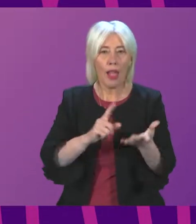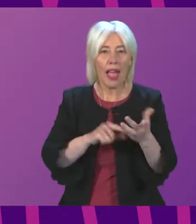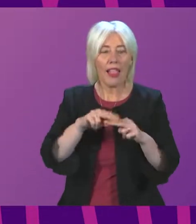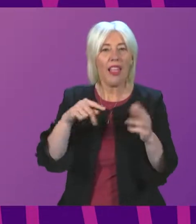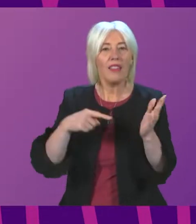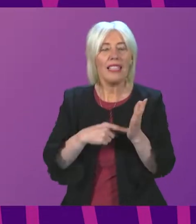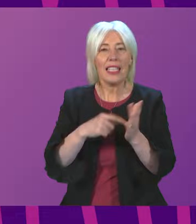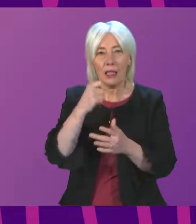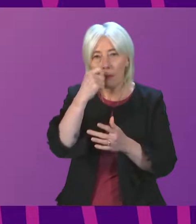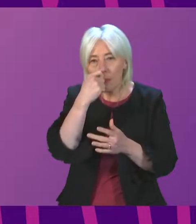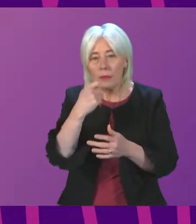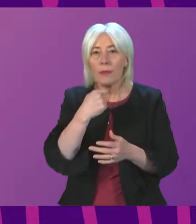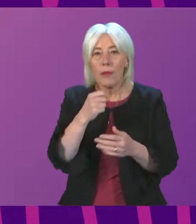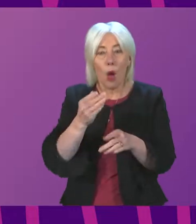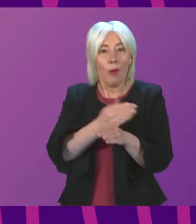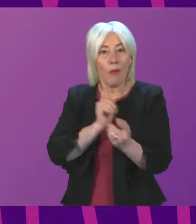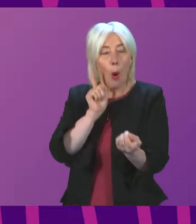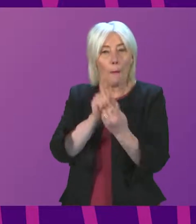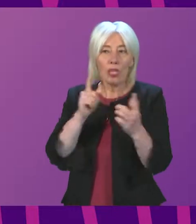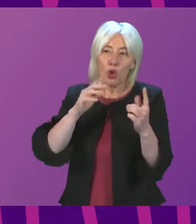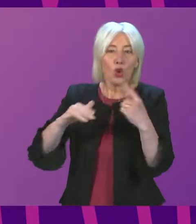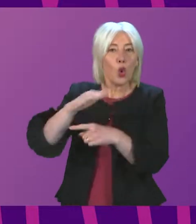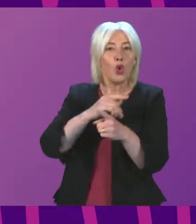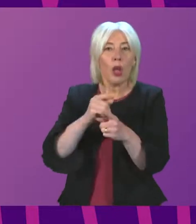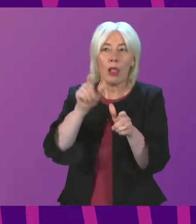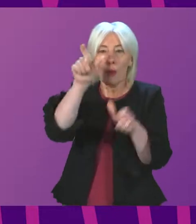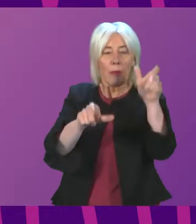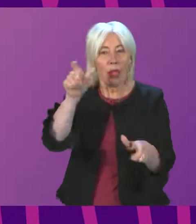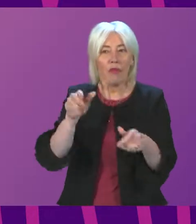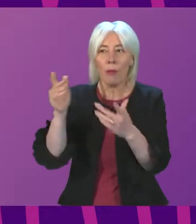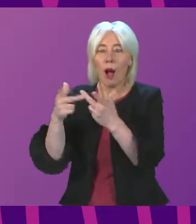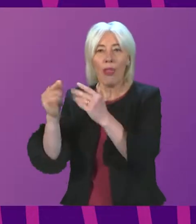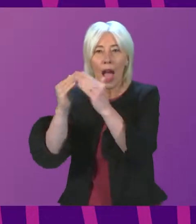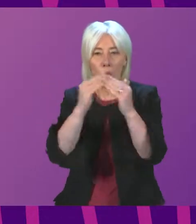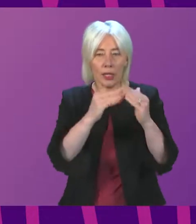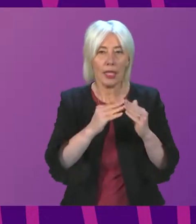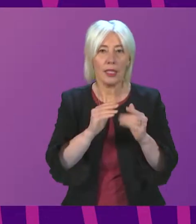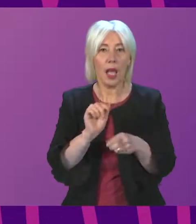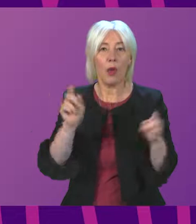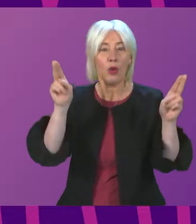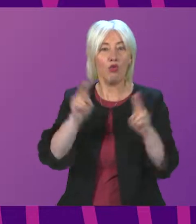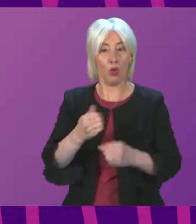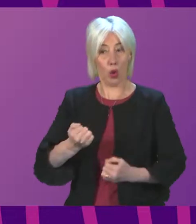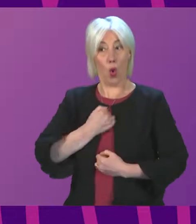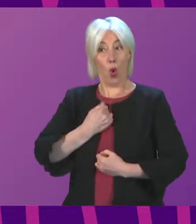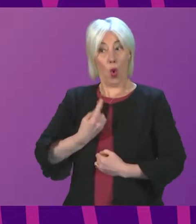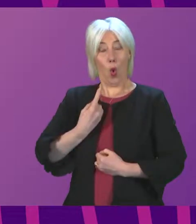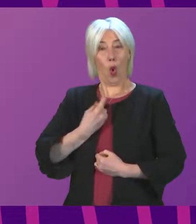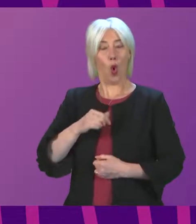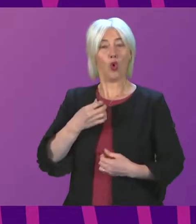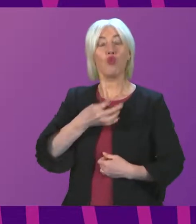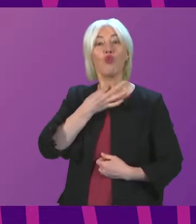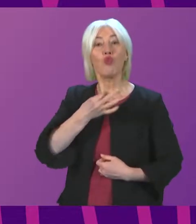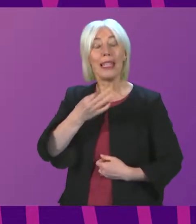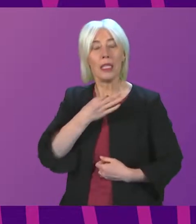before mixing with people from other households. As well as reducing our own individual risk of getting COVID and therefore helping to stem